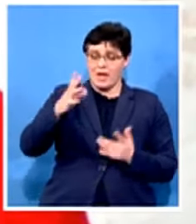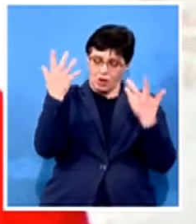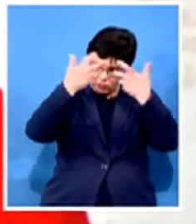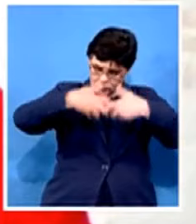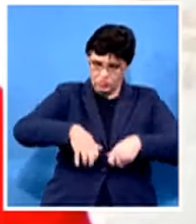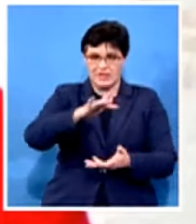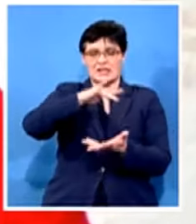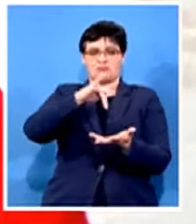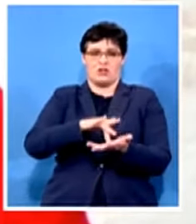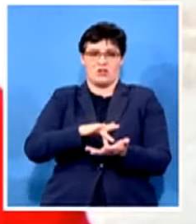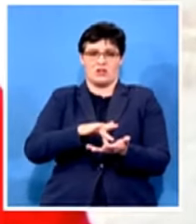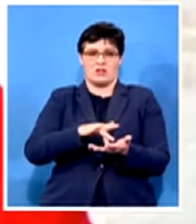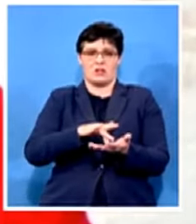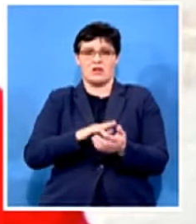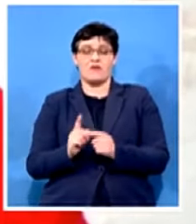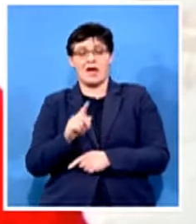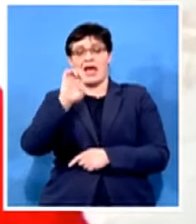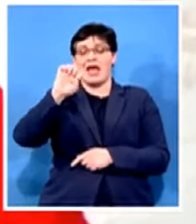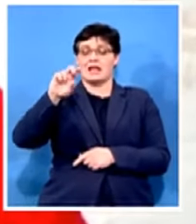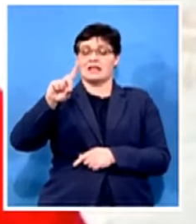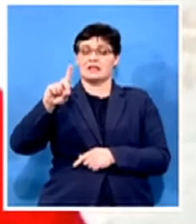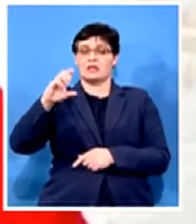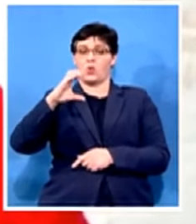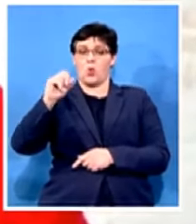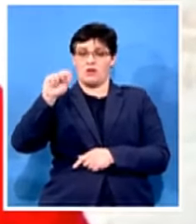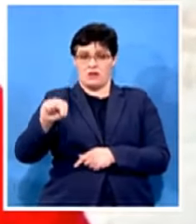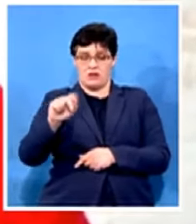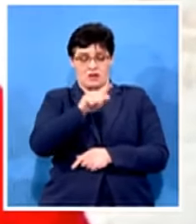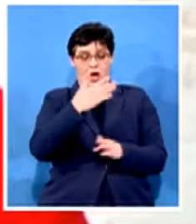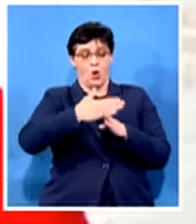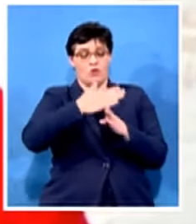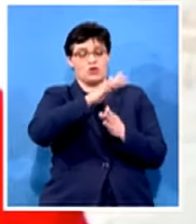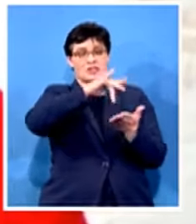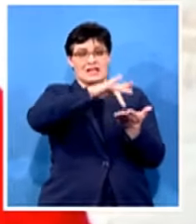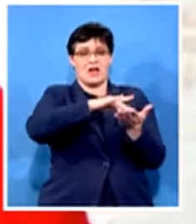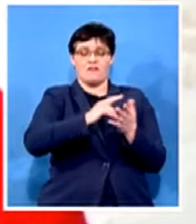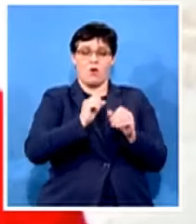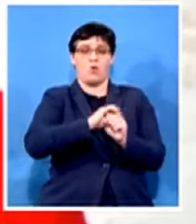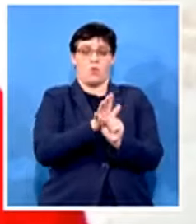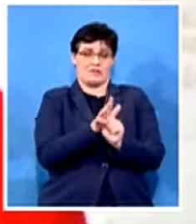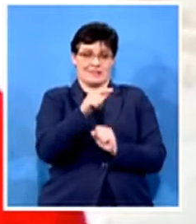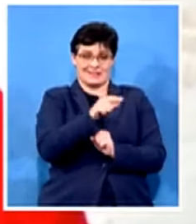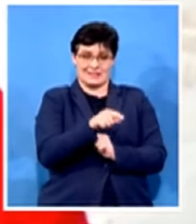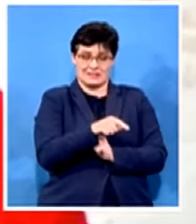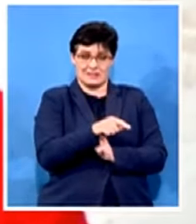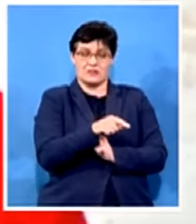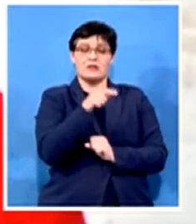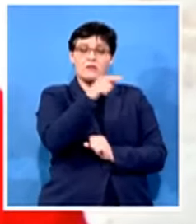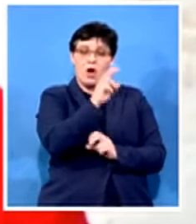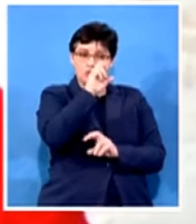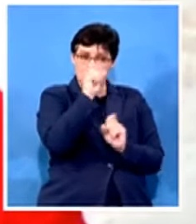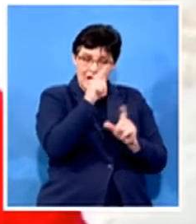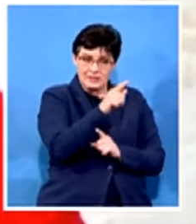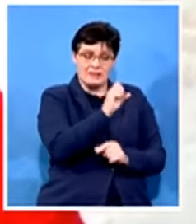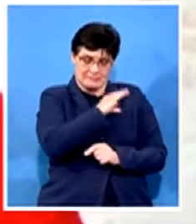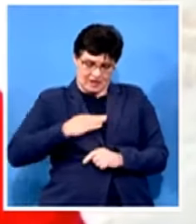where is the operational center for covid 19 you'll realize that his staff is there this issue was not